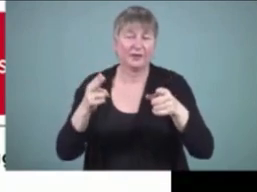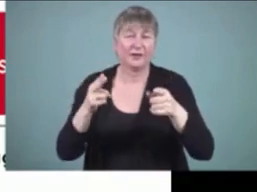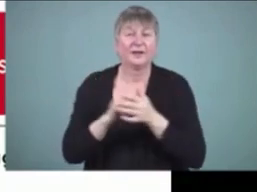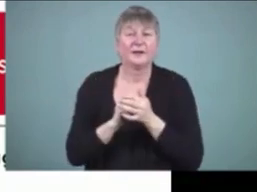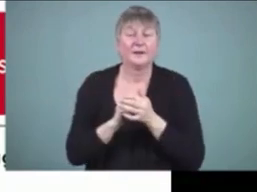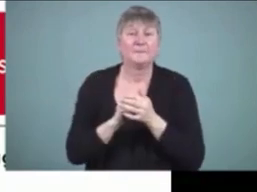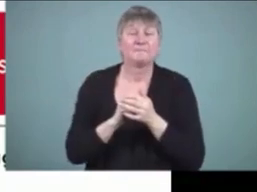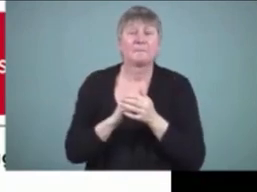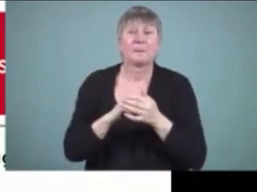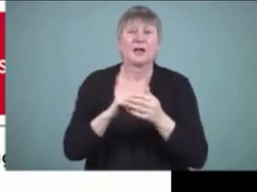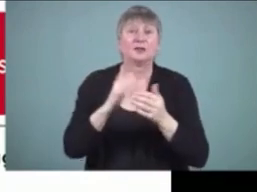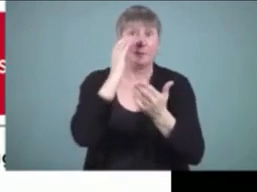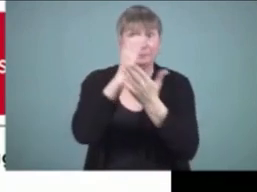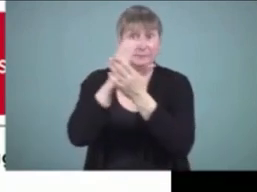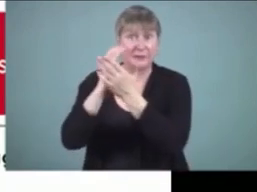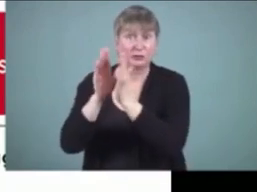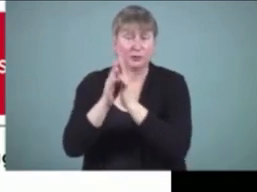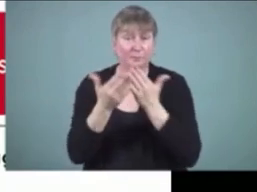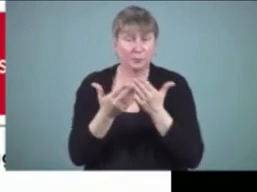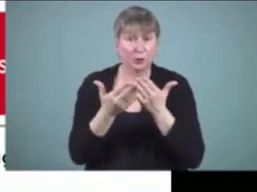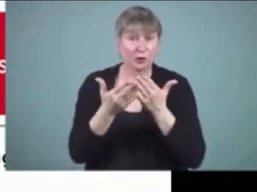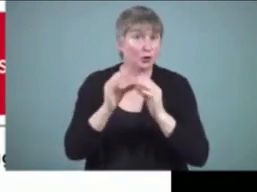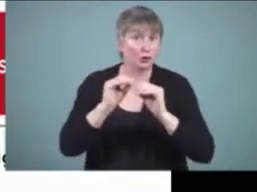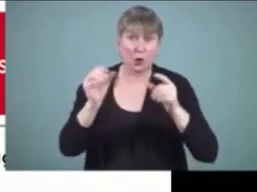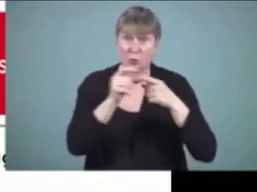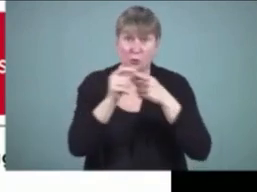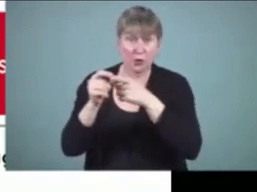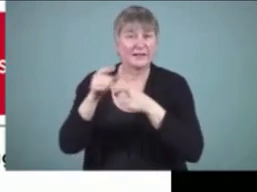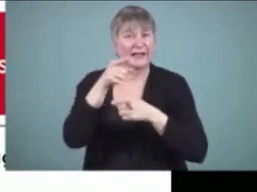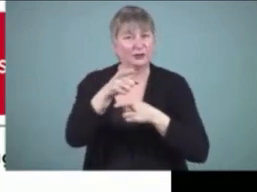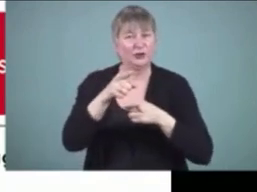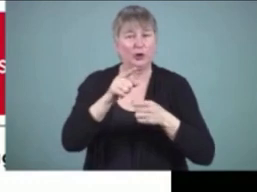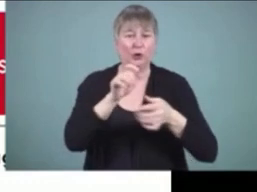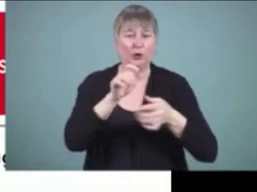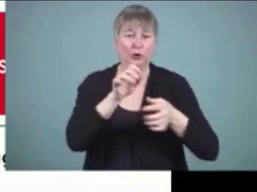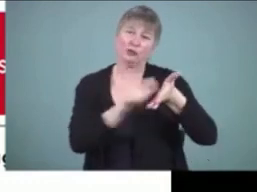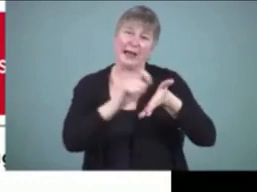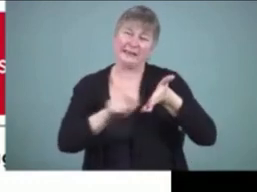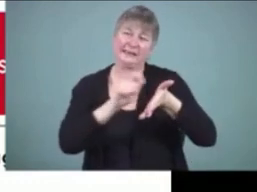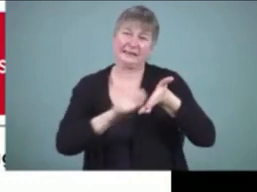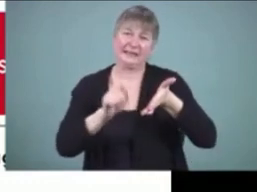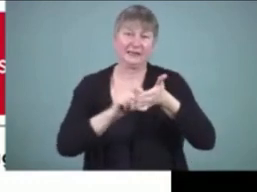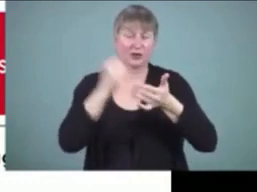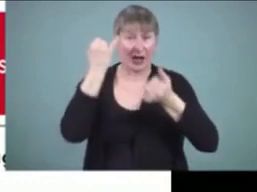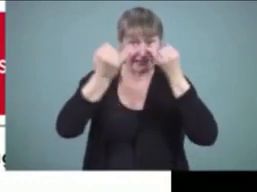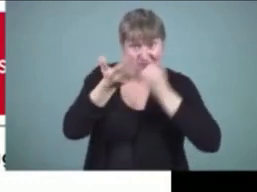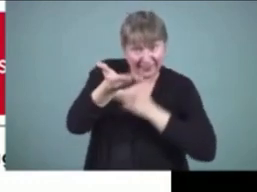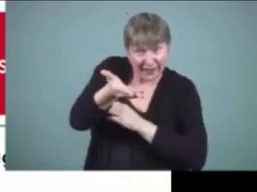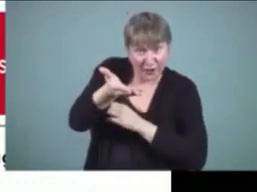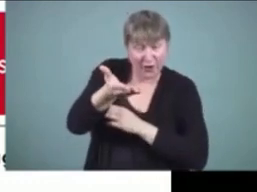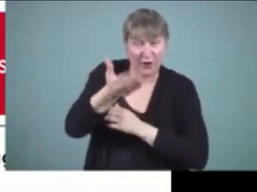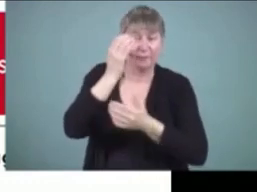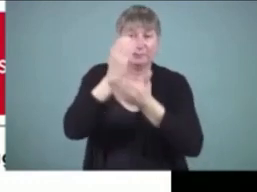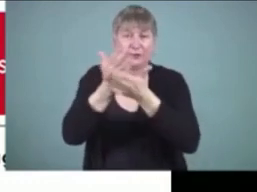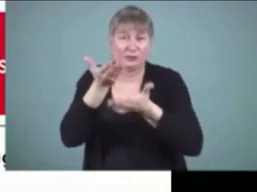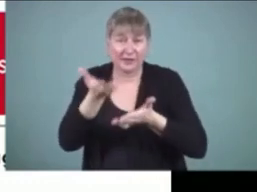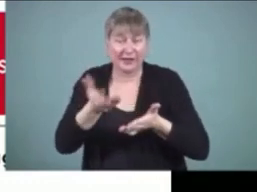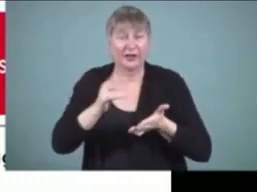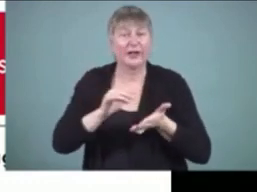is another great way for text generation because the ideas are already there in the pictures and the student um